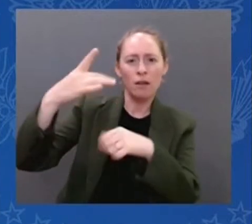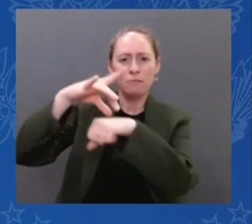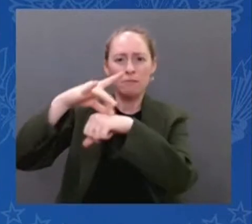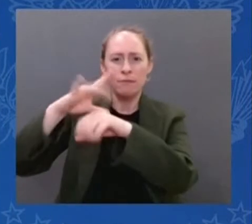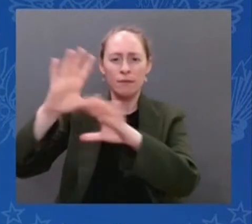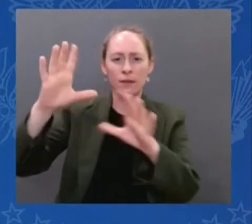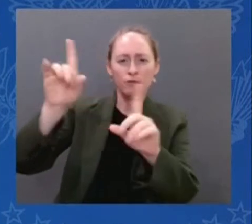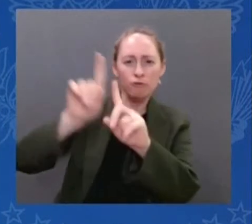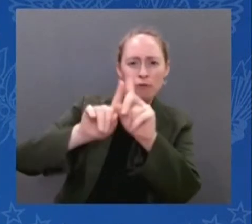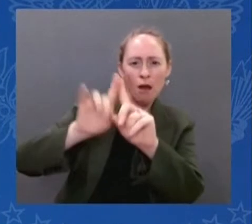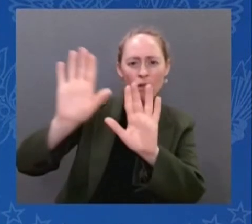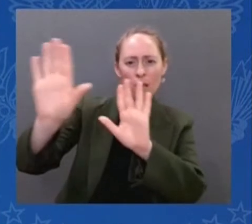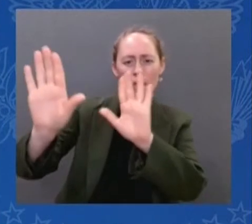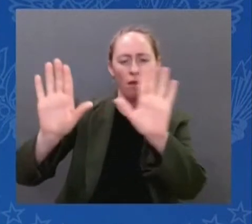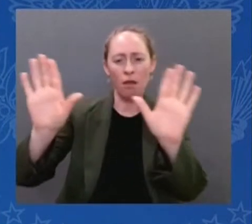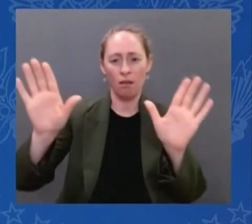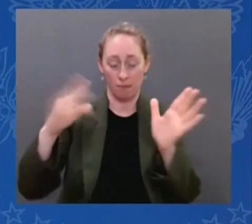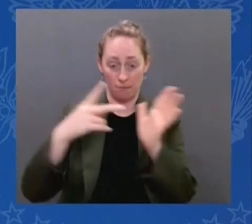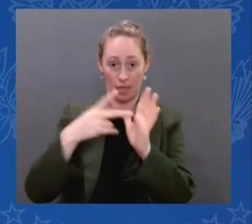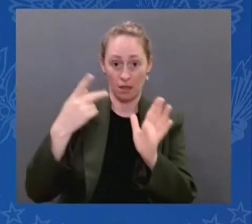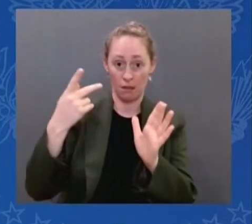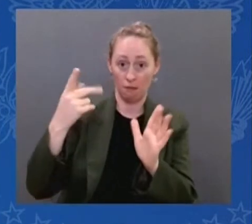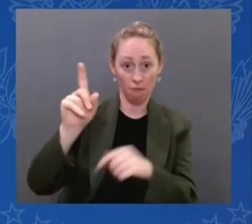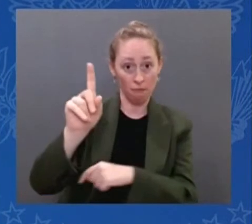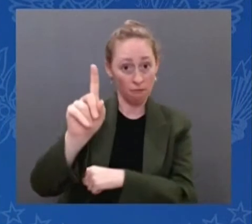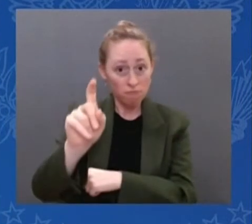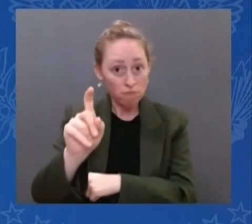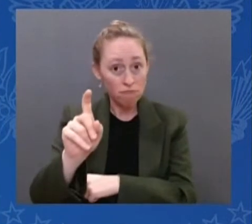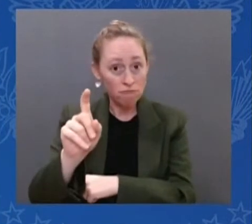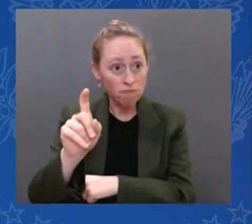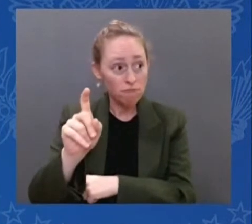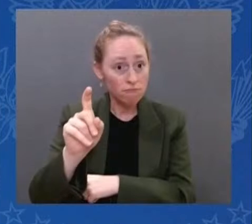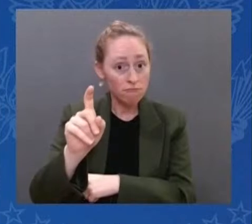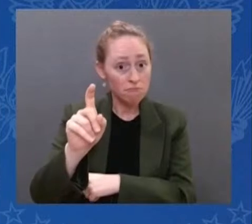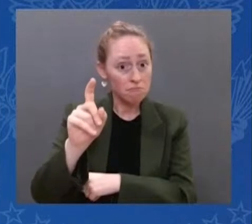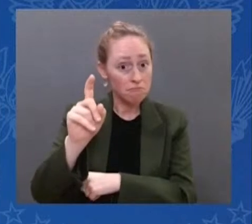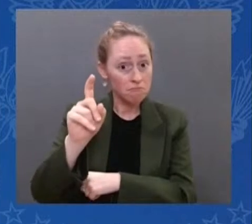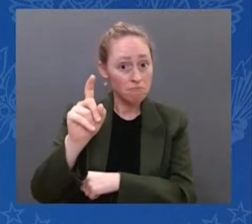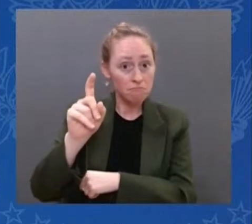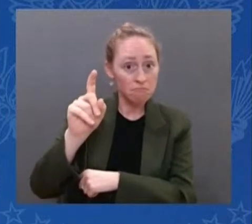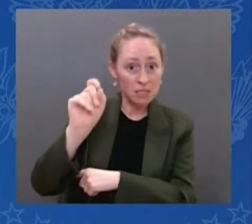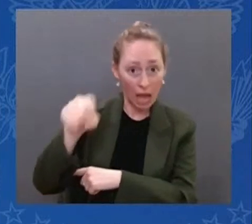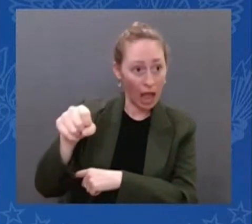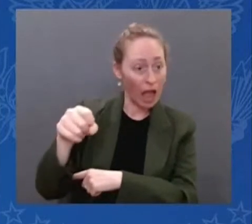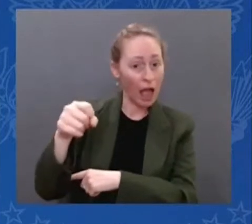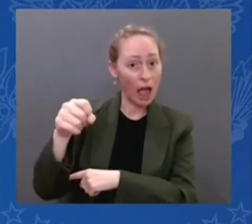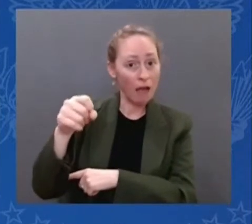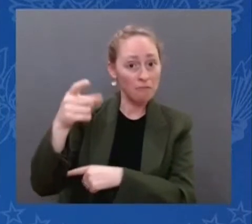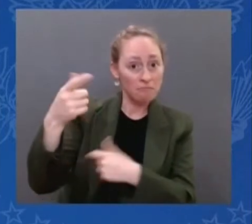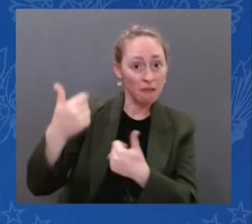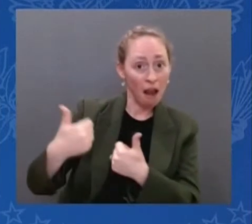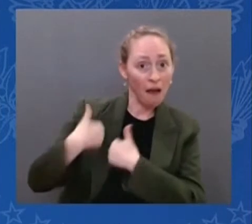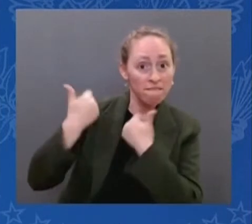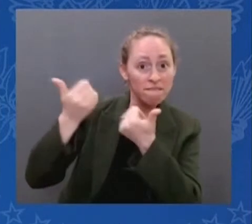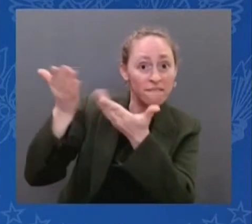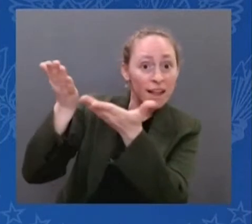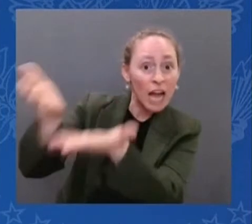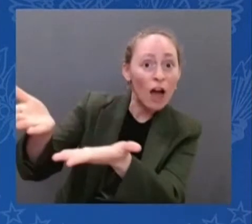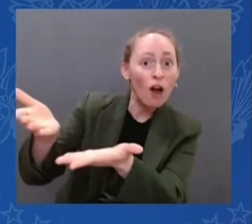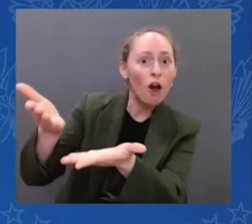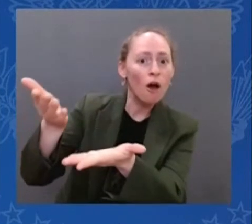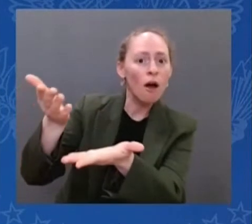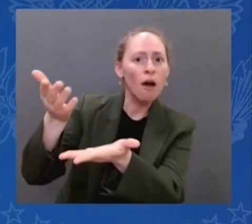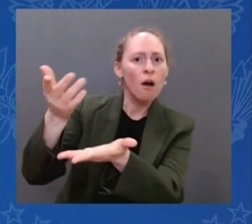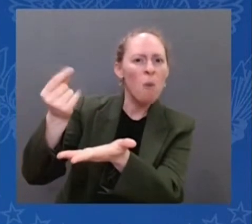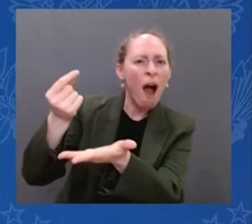And when you look at something as big as this is, we are going to be able to answer questions that we don't